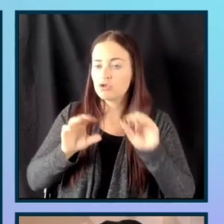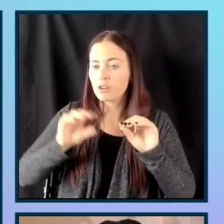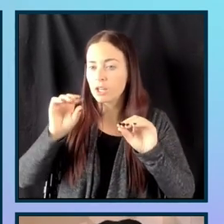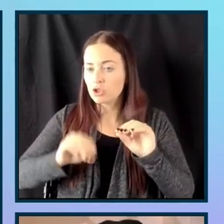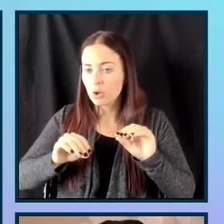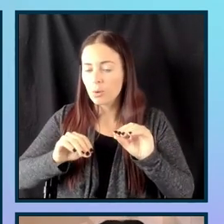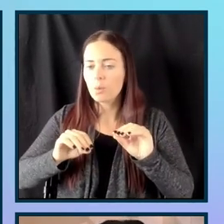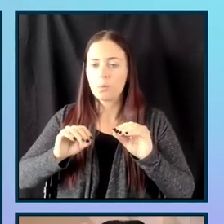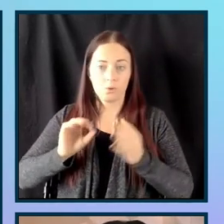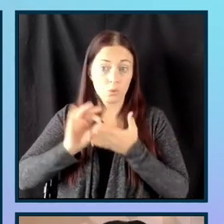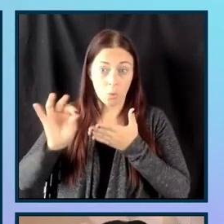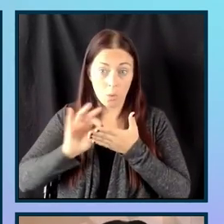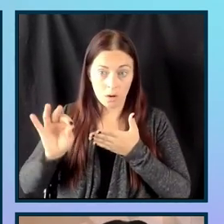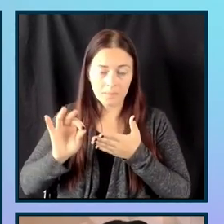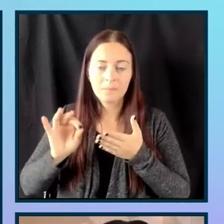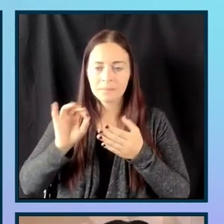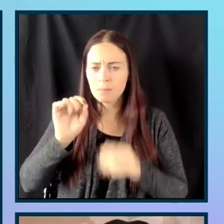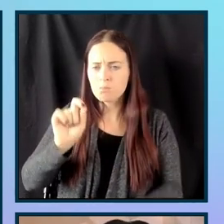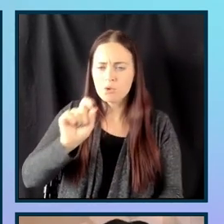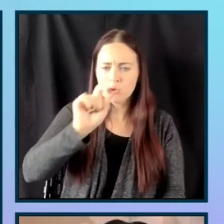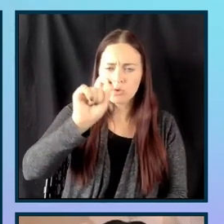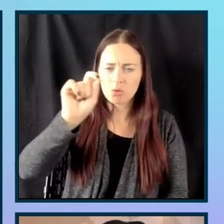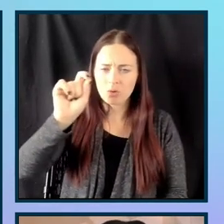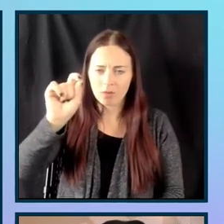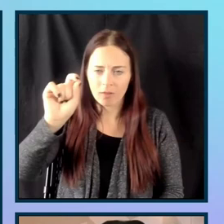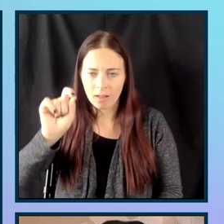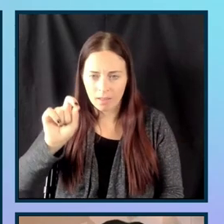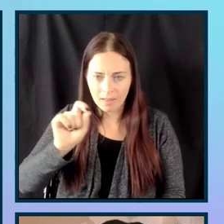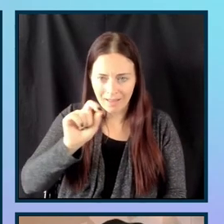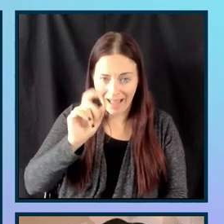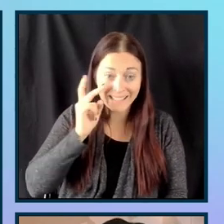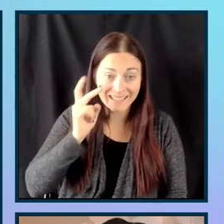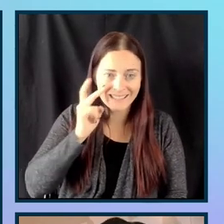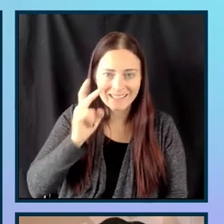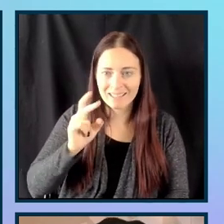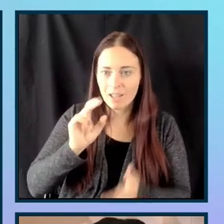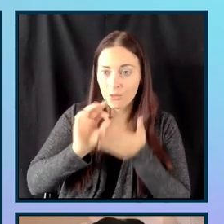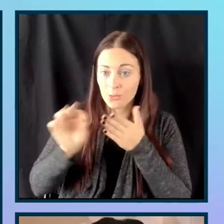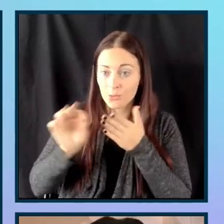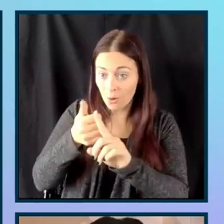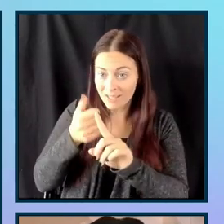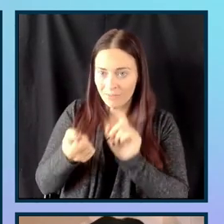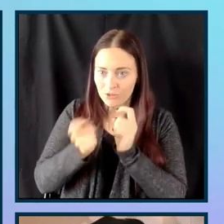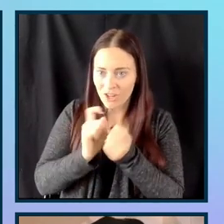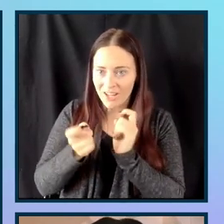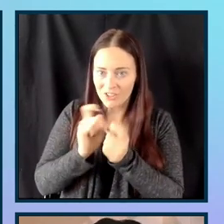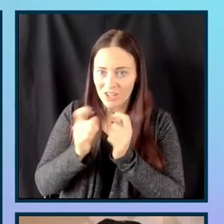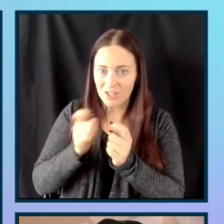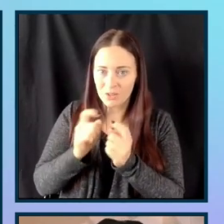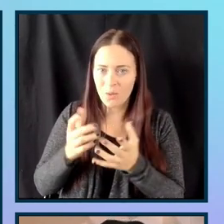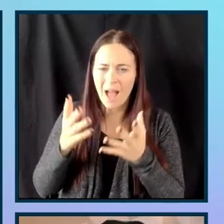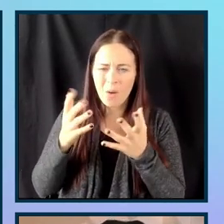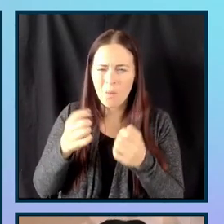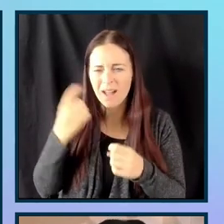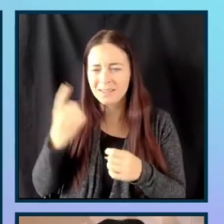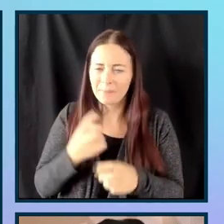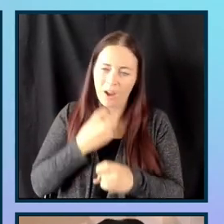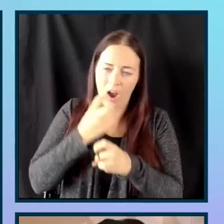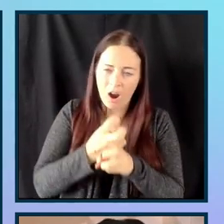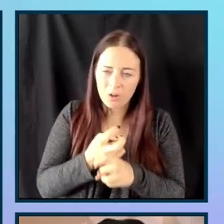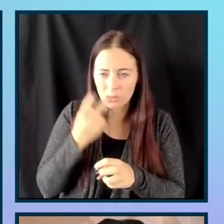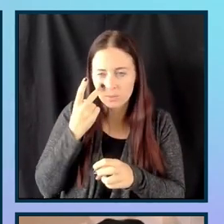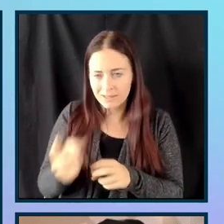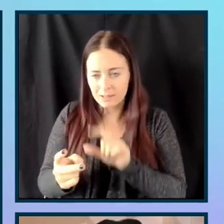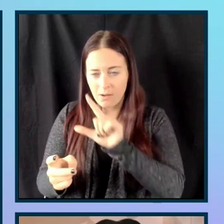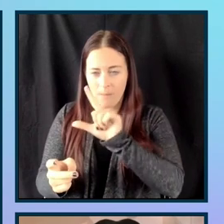color option, I can see that that score is updating. So I'm going to try to select something really, really light and hard to see. On the